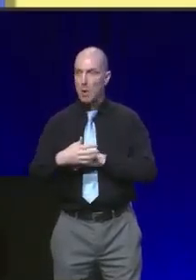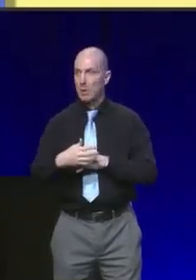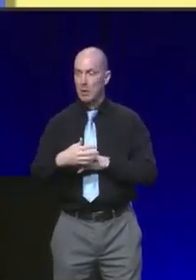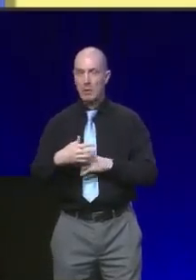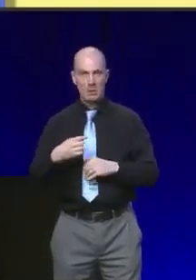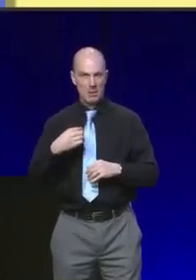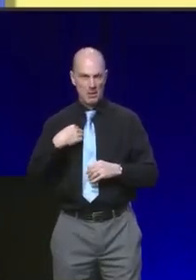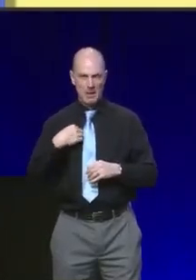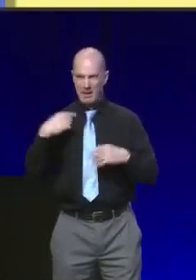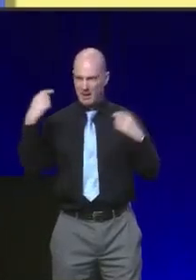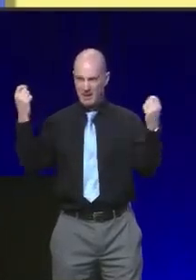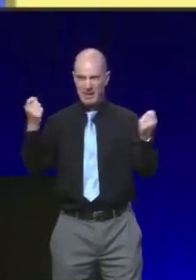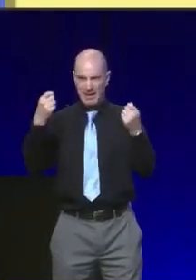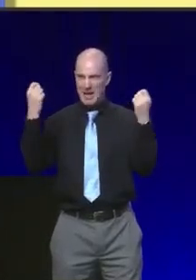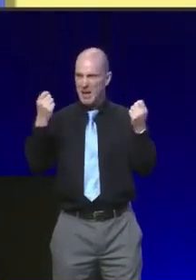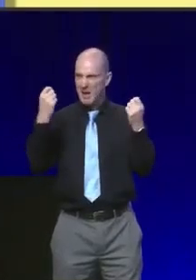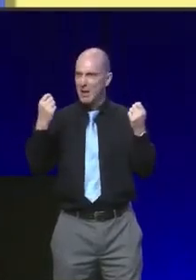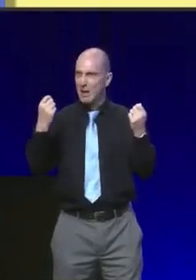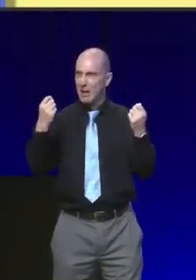happen.